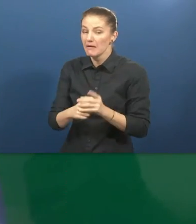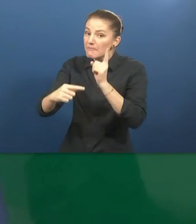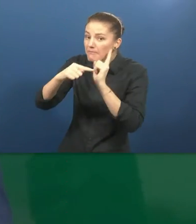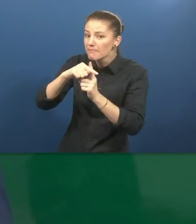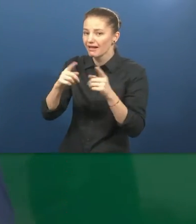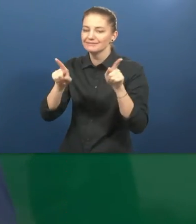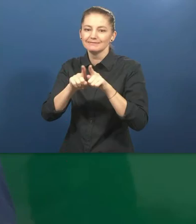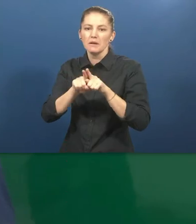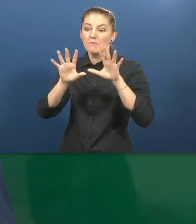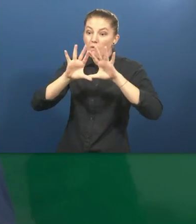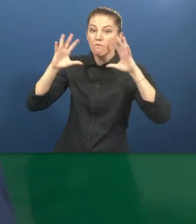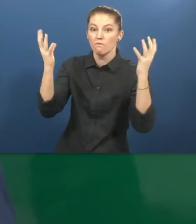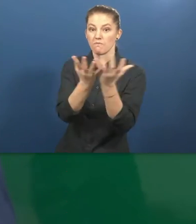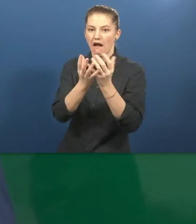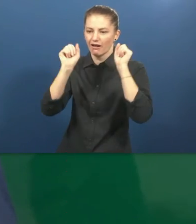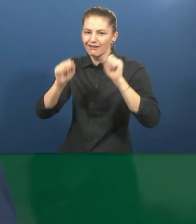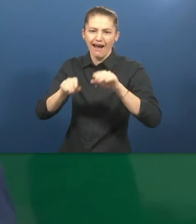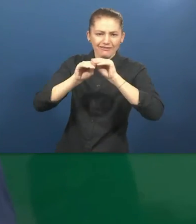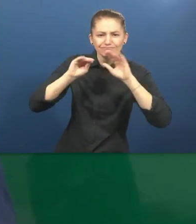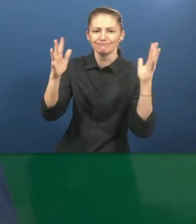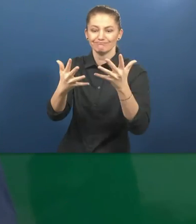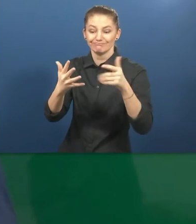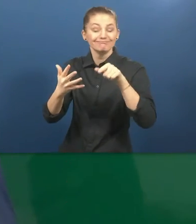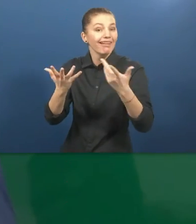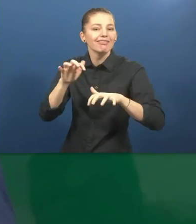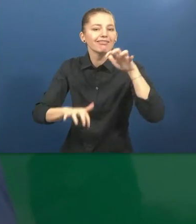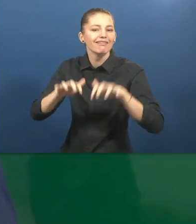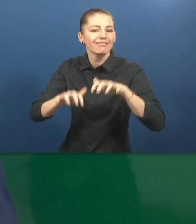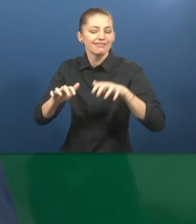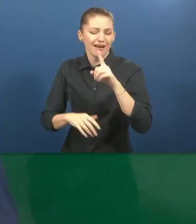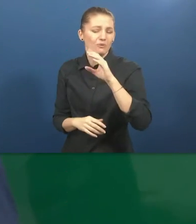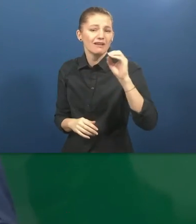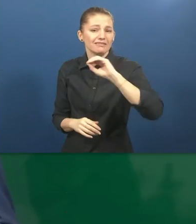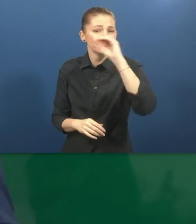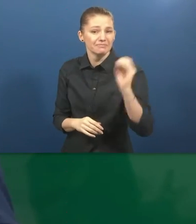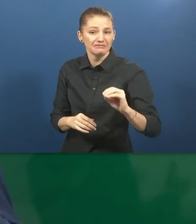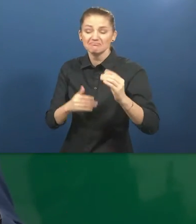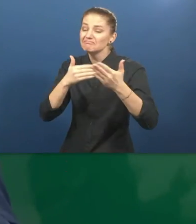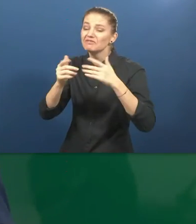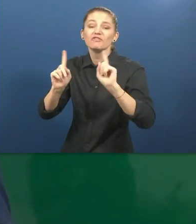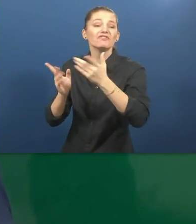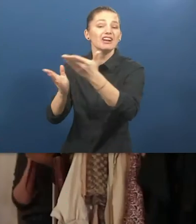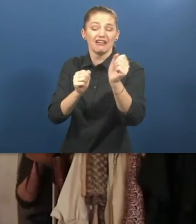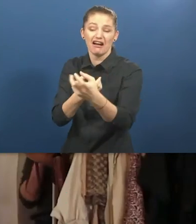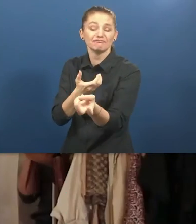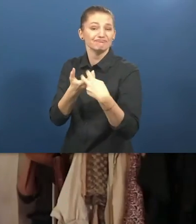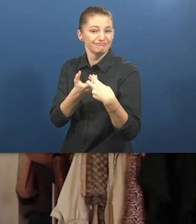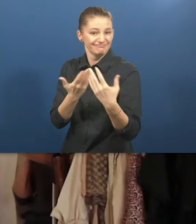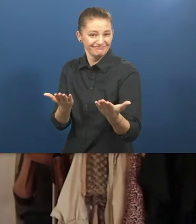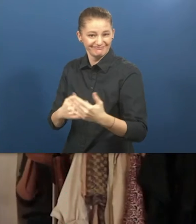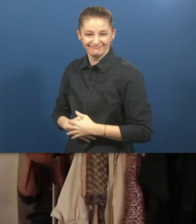other hand we want to run a global program that is 100% digital and where everyone can participate in.